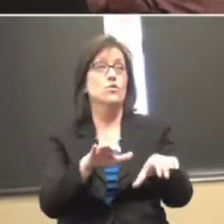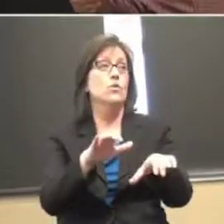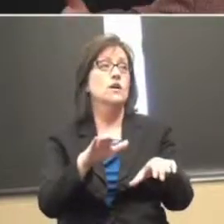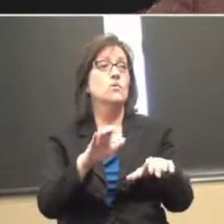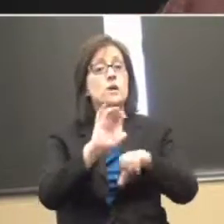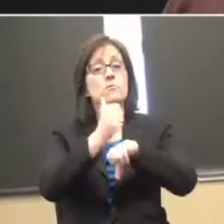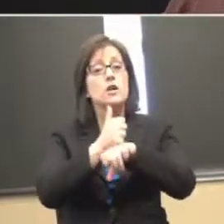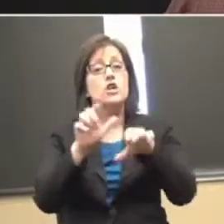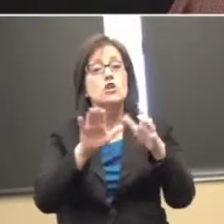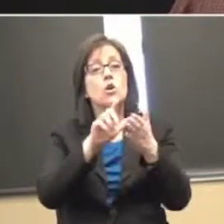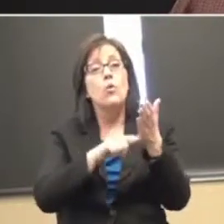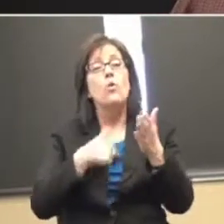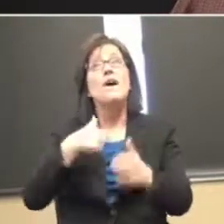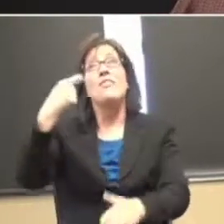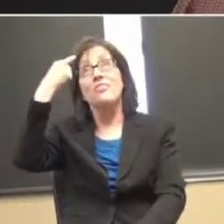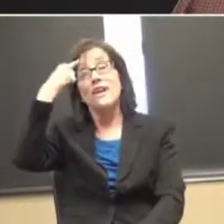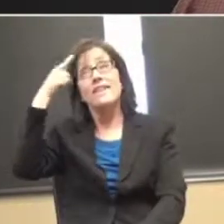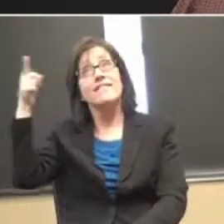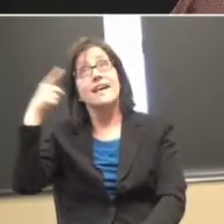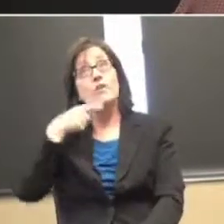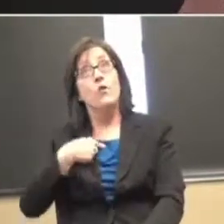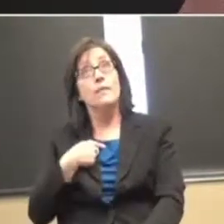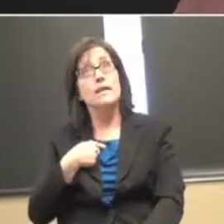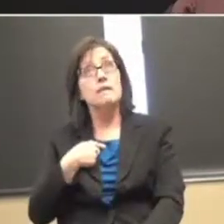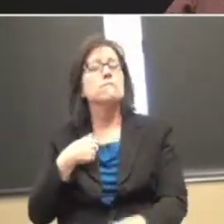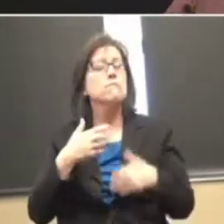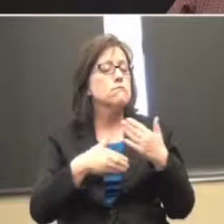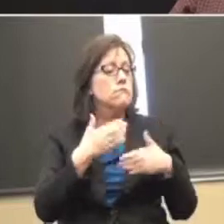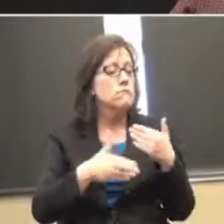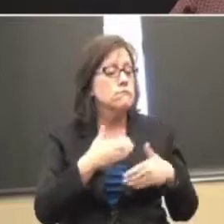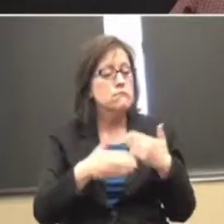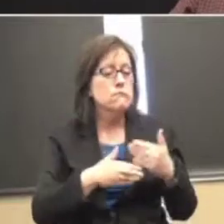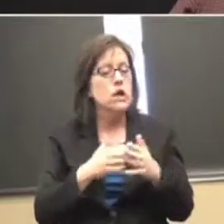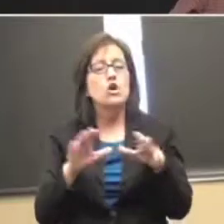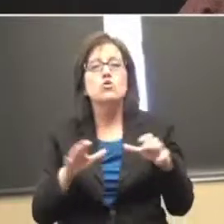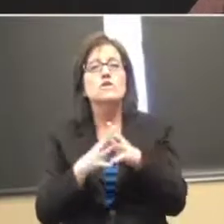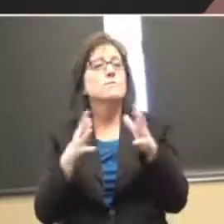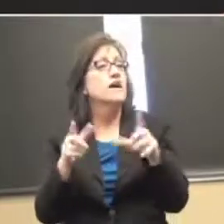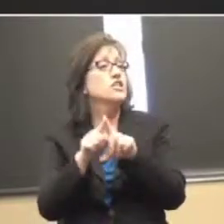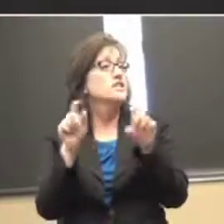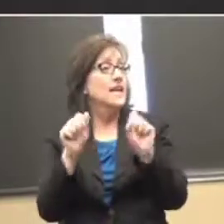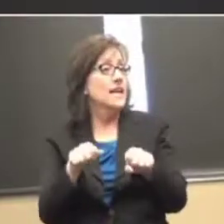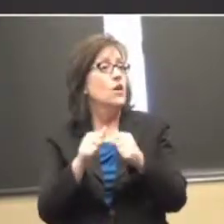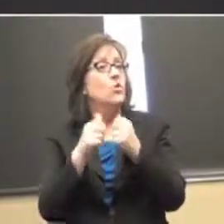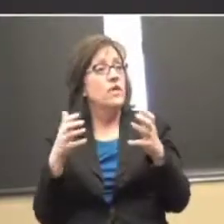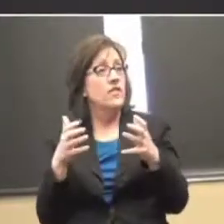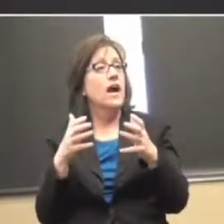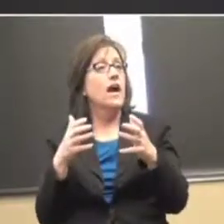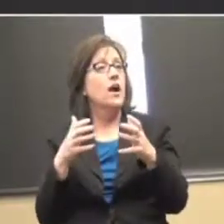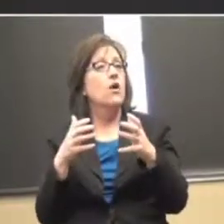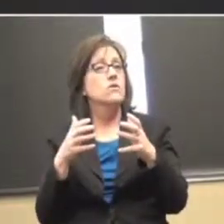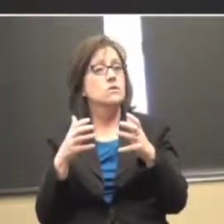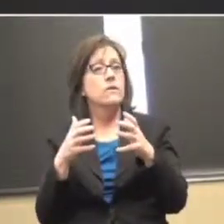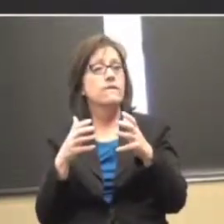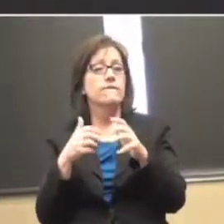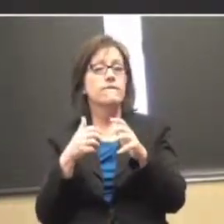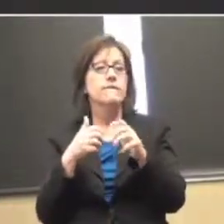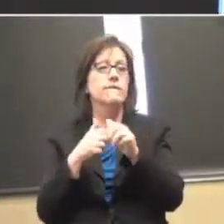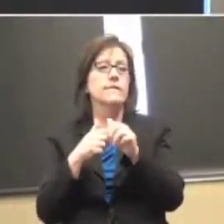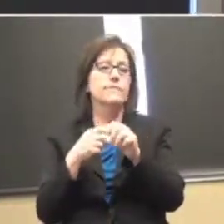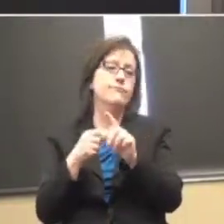is what somebody told us about or as much as we can without shaking the trees too much to get in trouble.